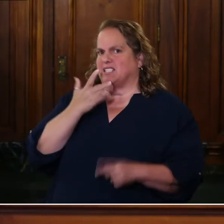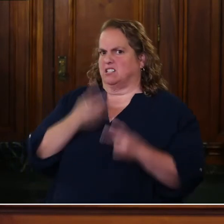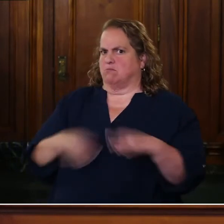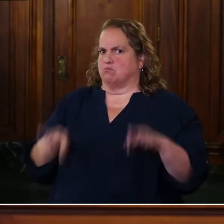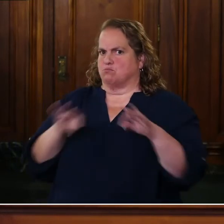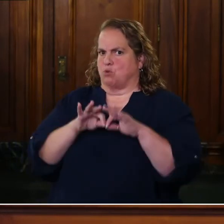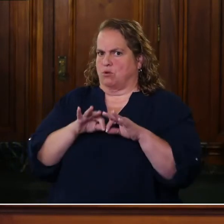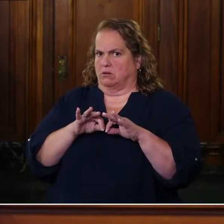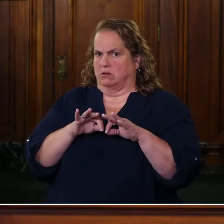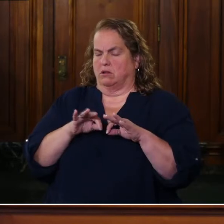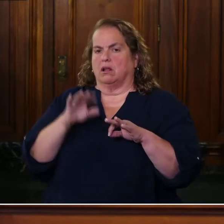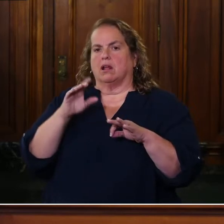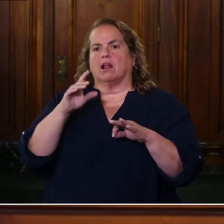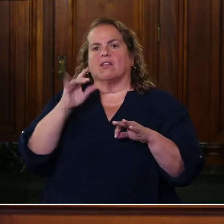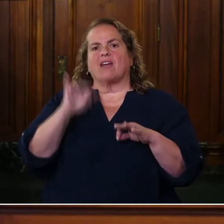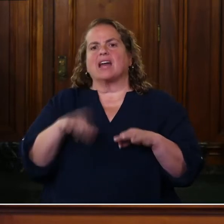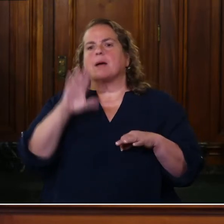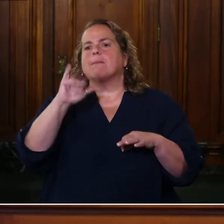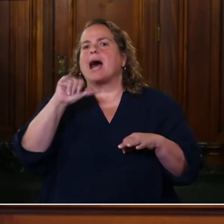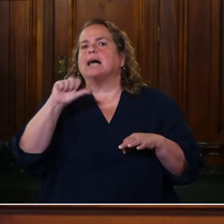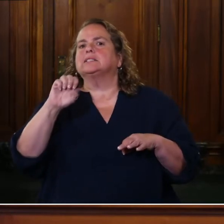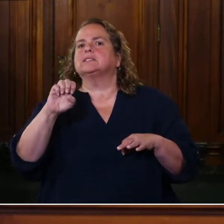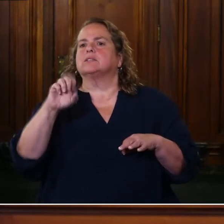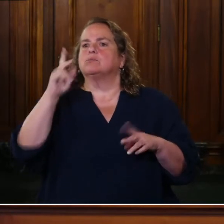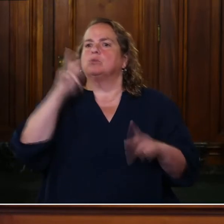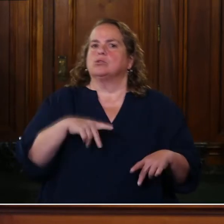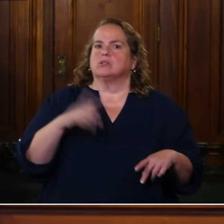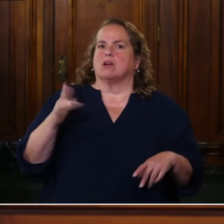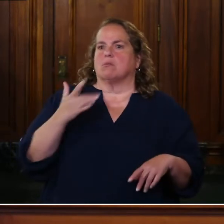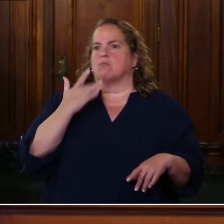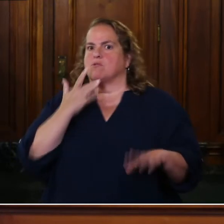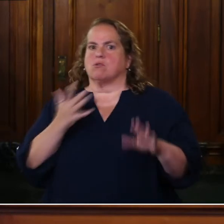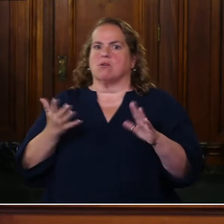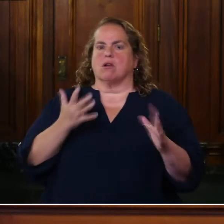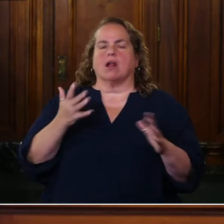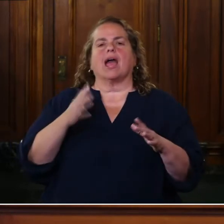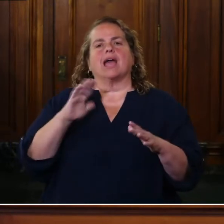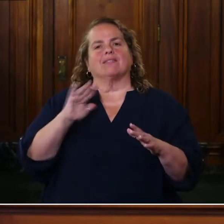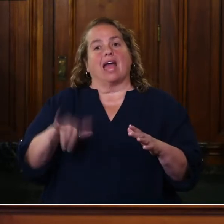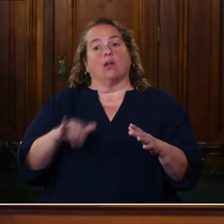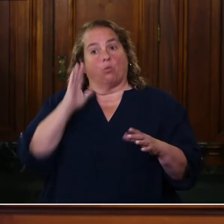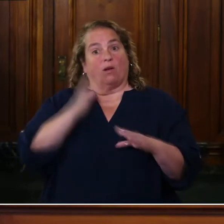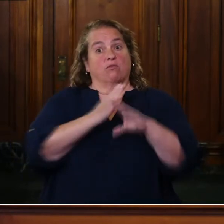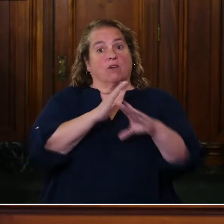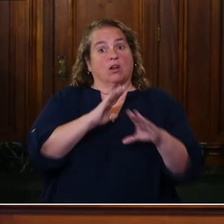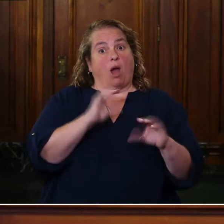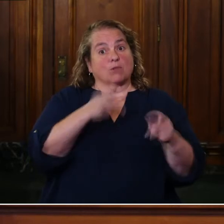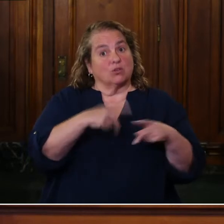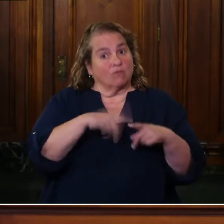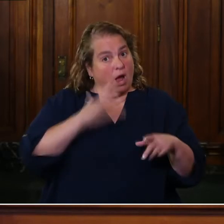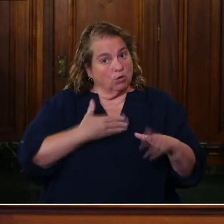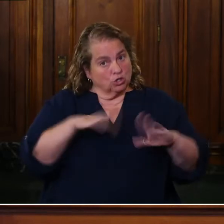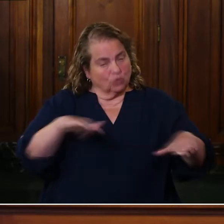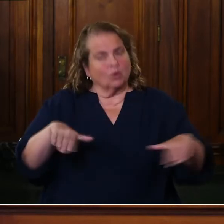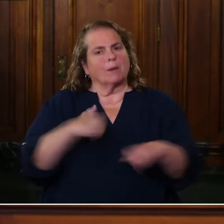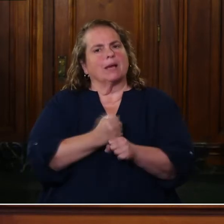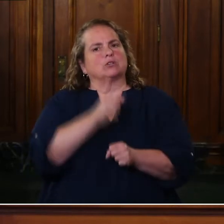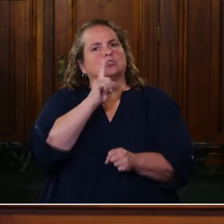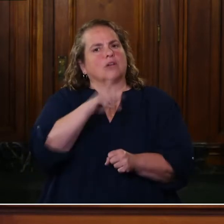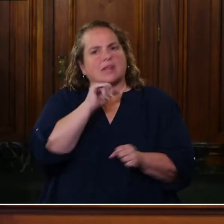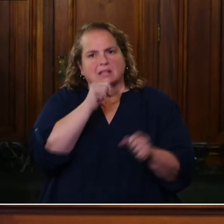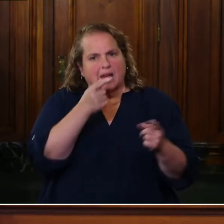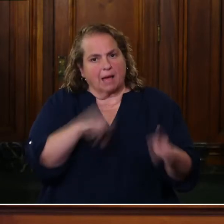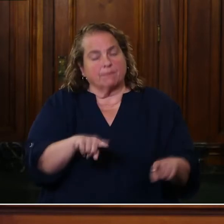especially if that bias hinders our opportunities for our children. And third, we want to develop new